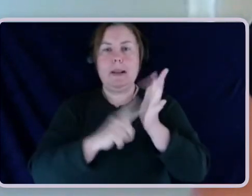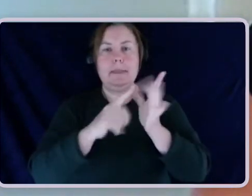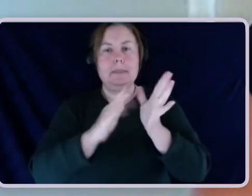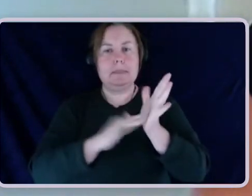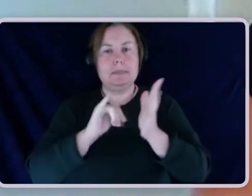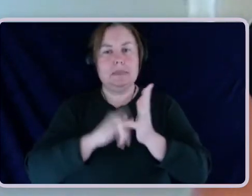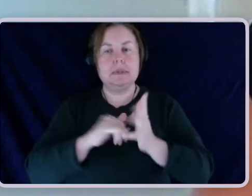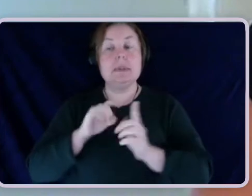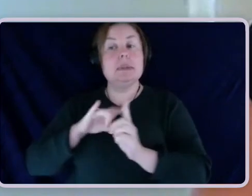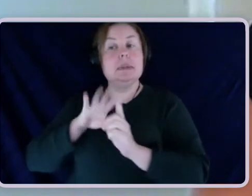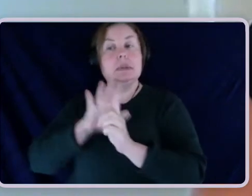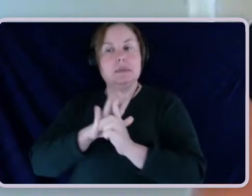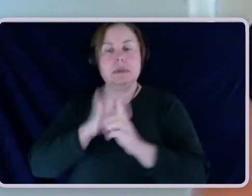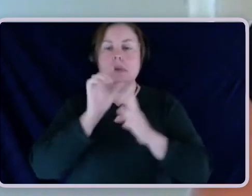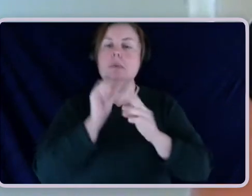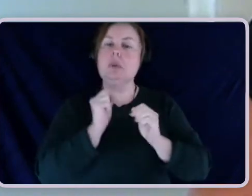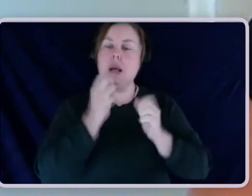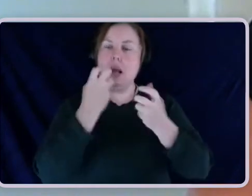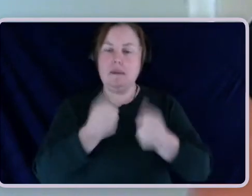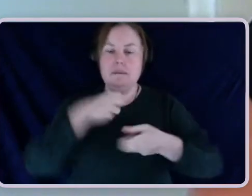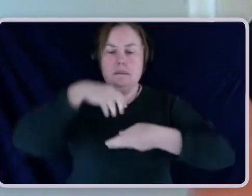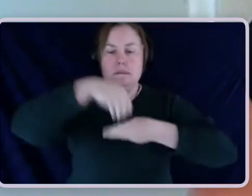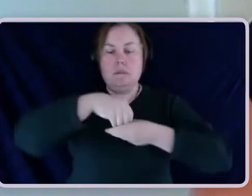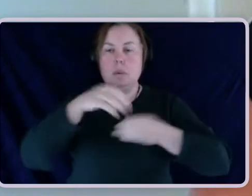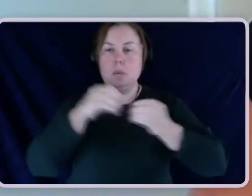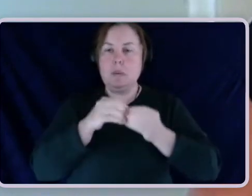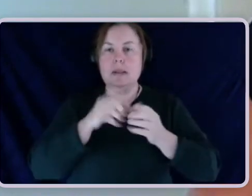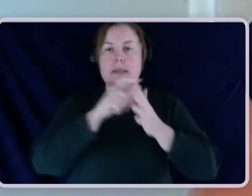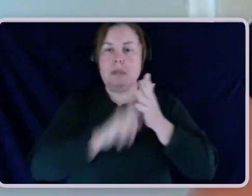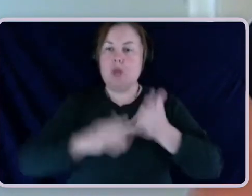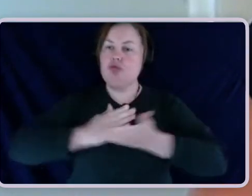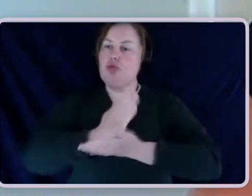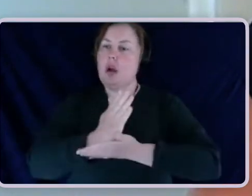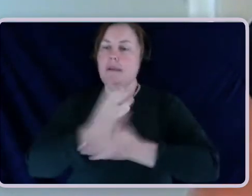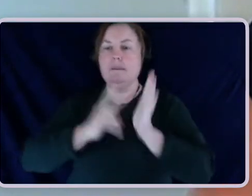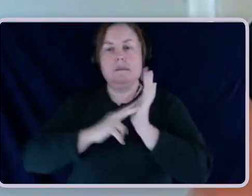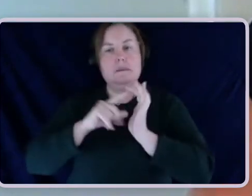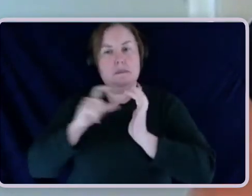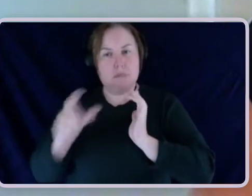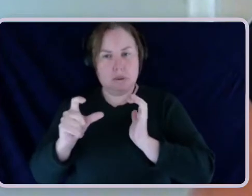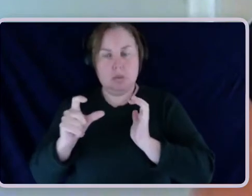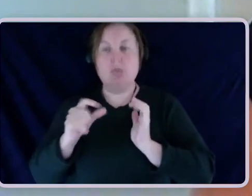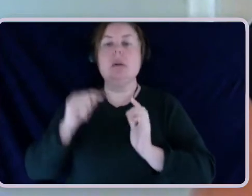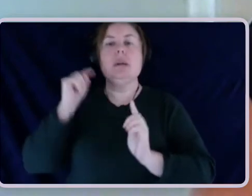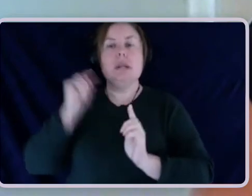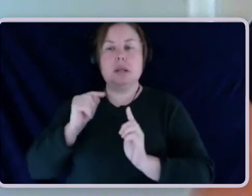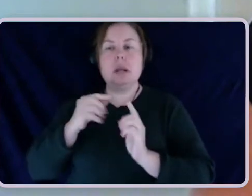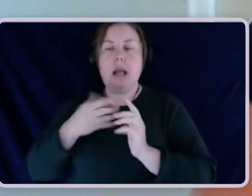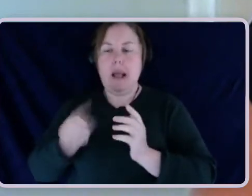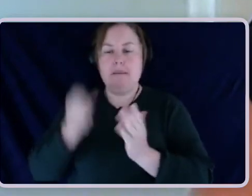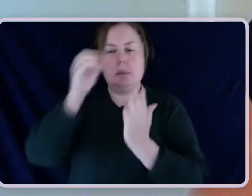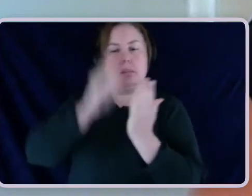with the development of DSP Help and he introduces you to this exciting new online resource.